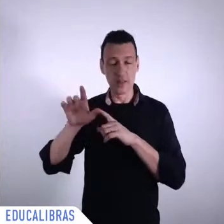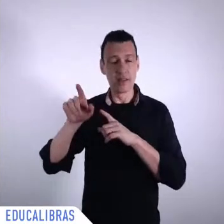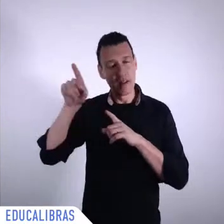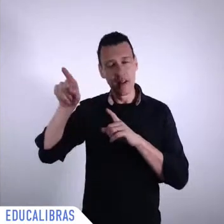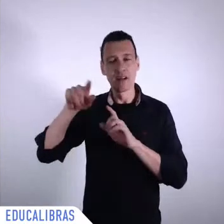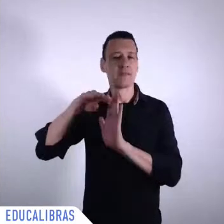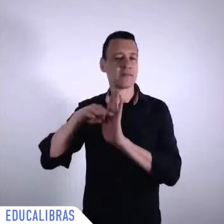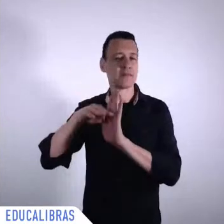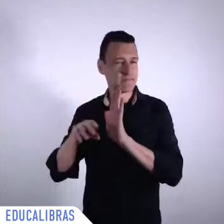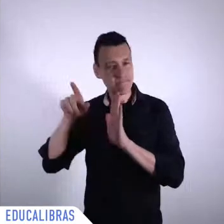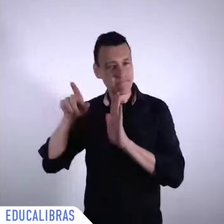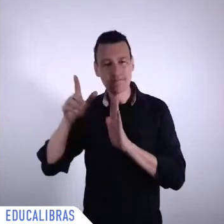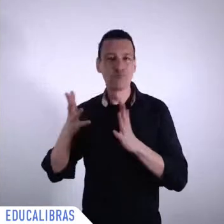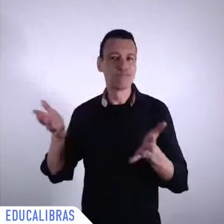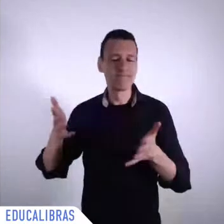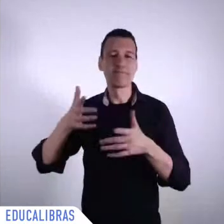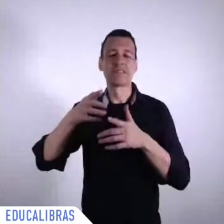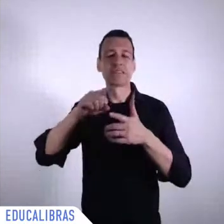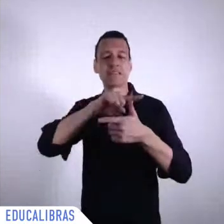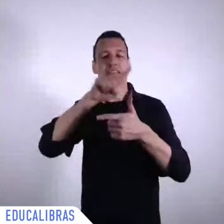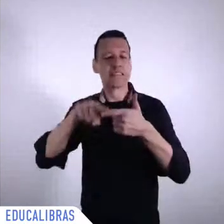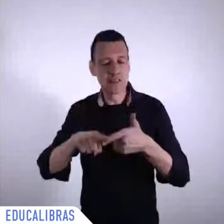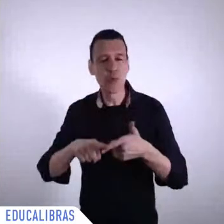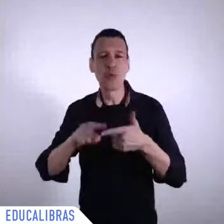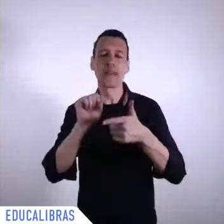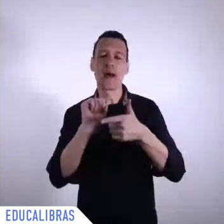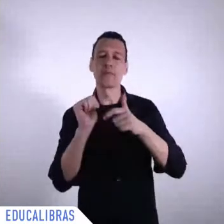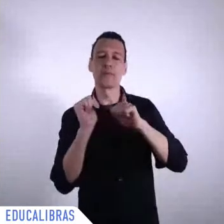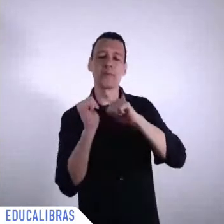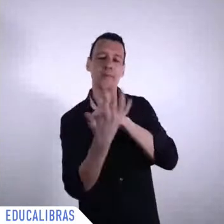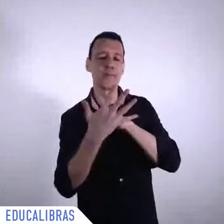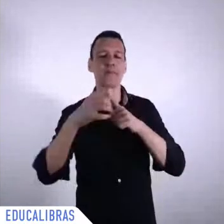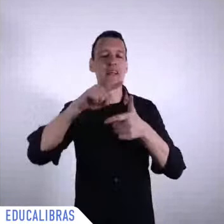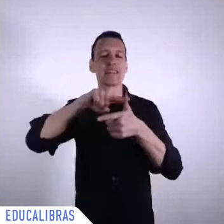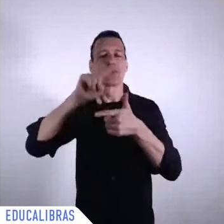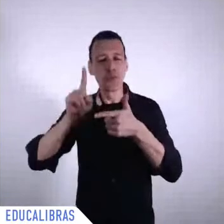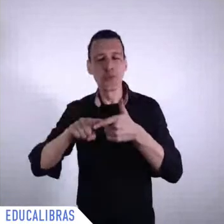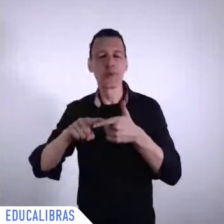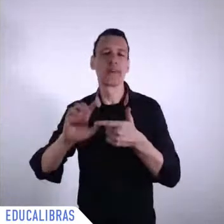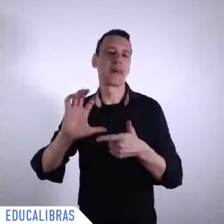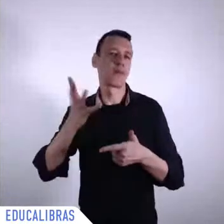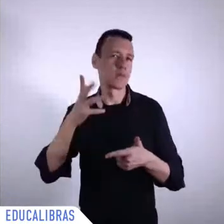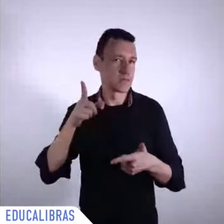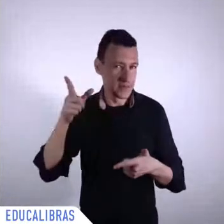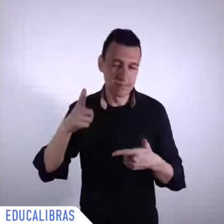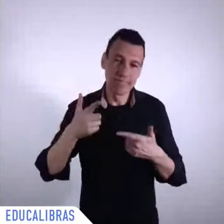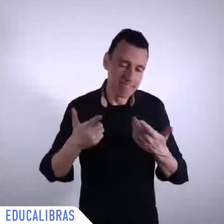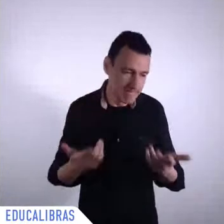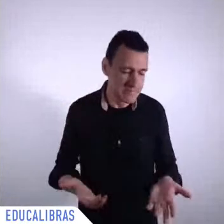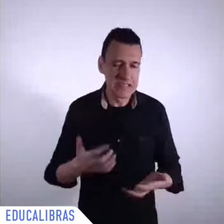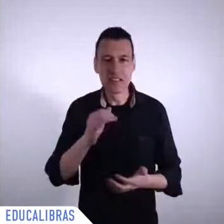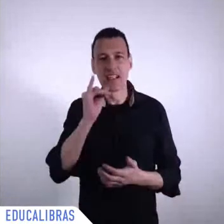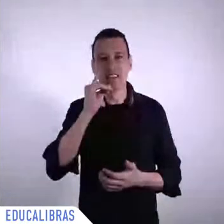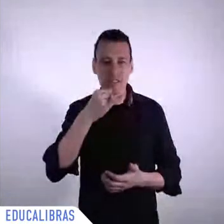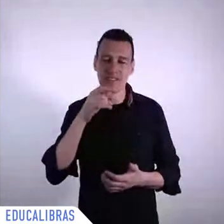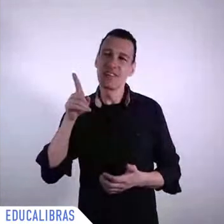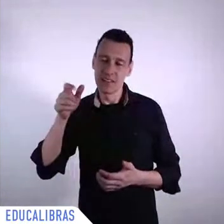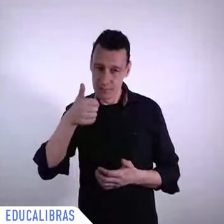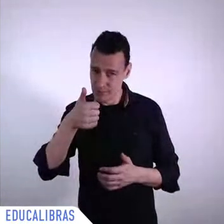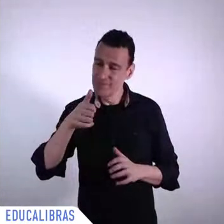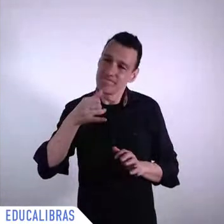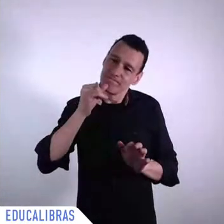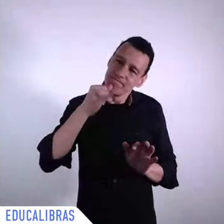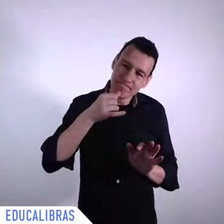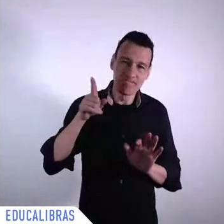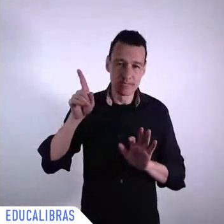important to say that the impact of the pandemic is deeply intertwined with the structural problems of